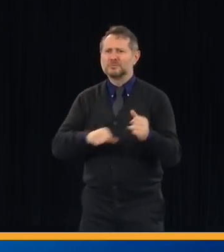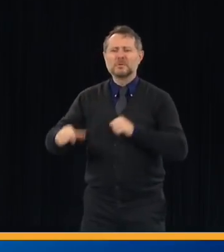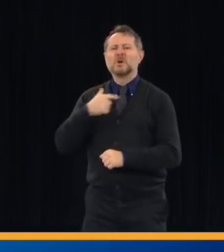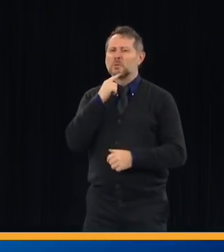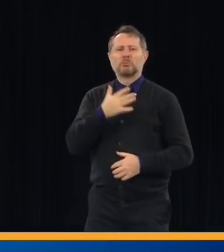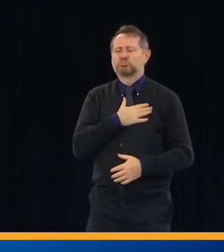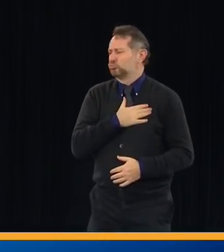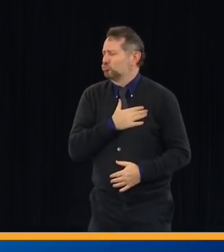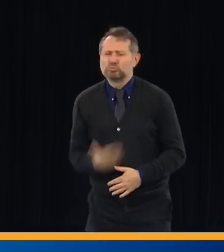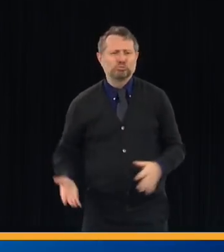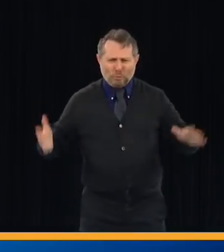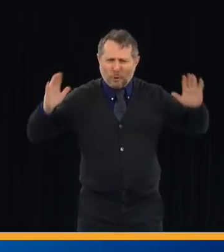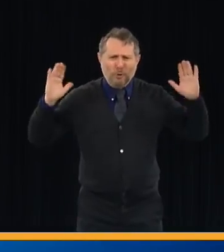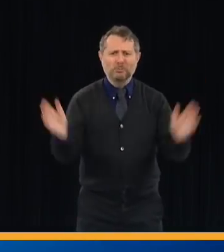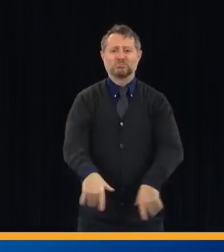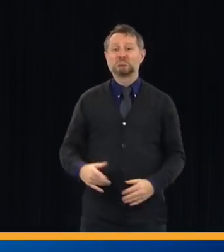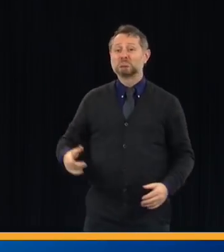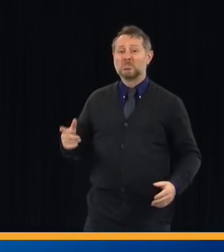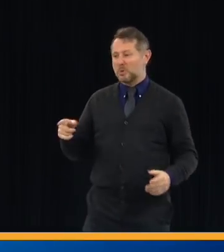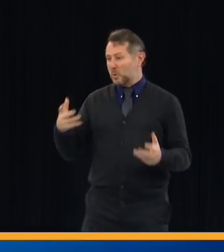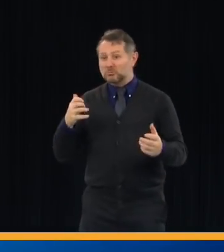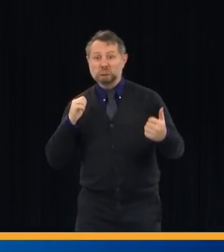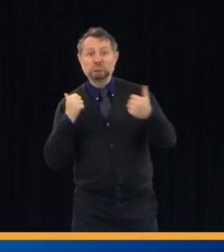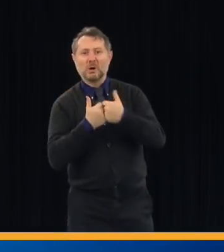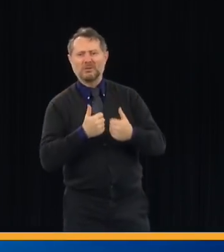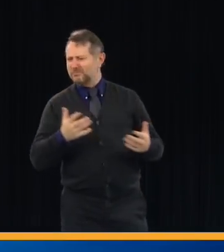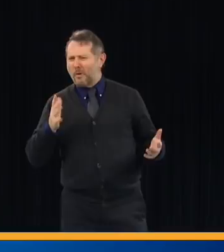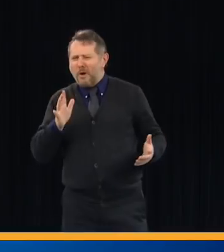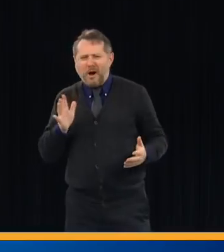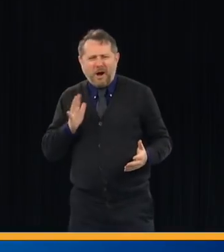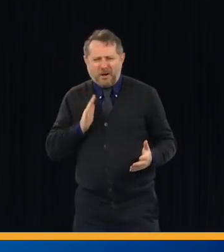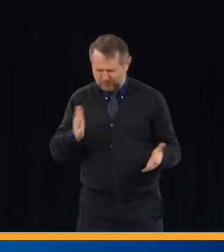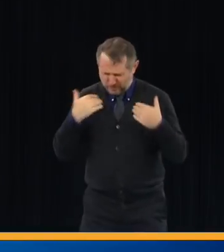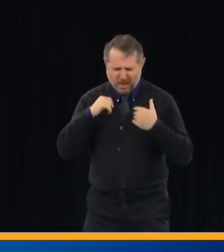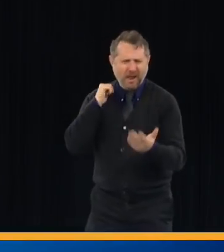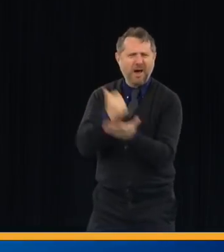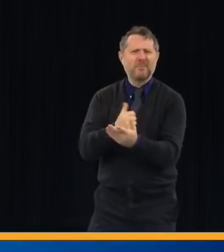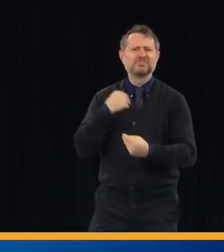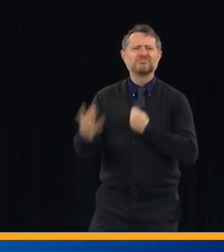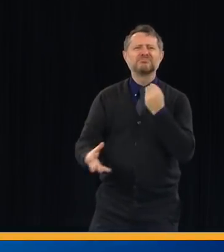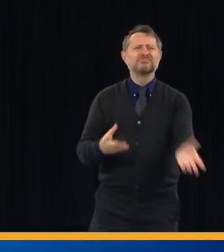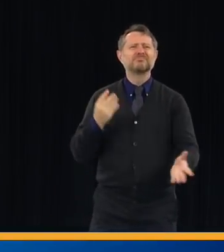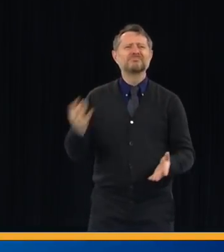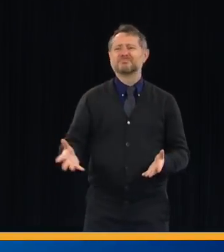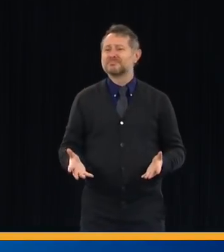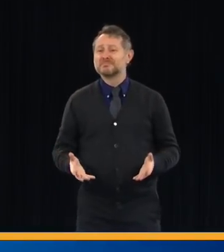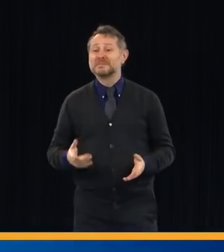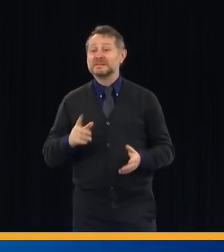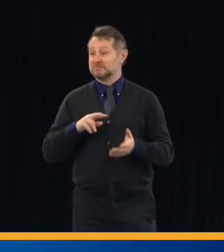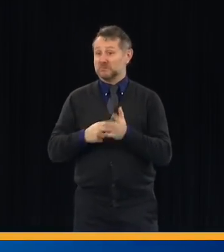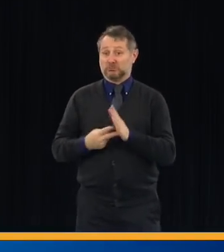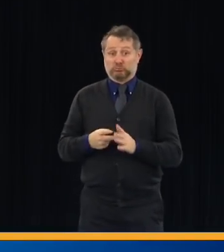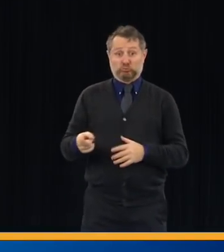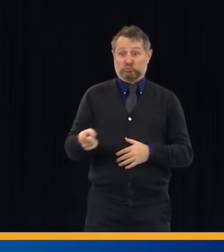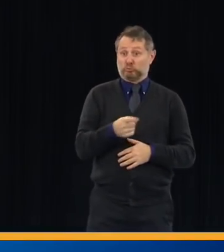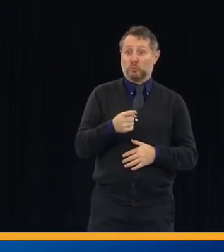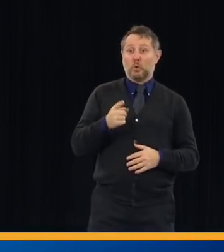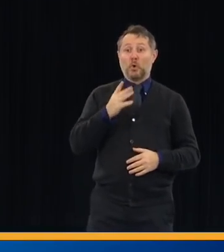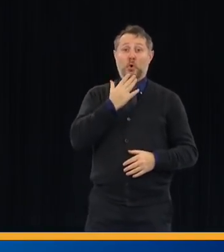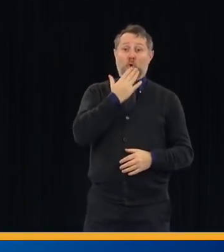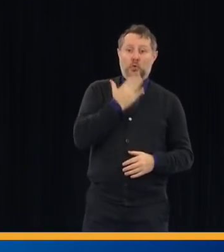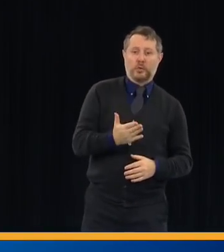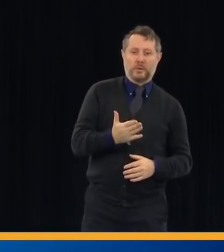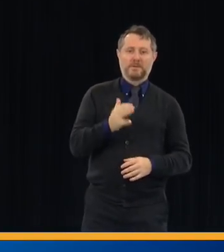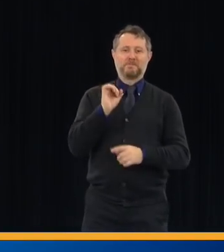rise to the occasion. And at the end of the day, good will win against bad. I believe that.